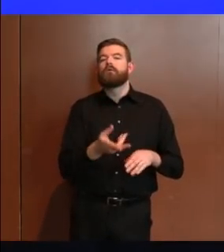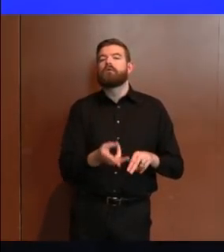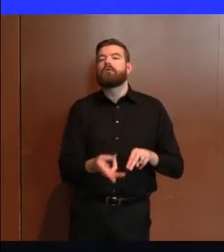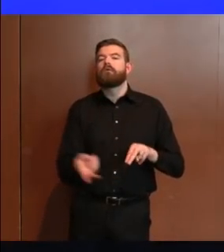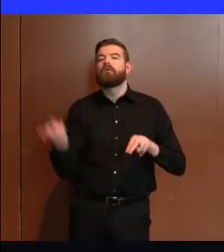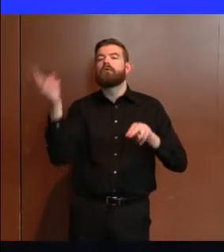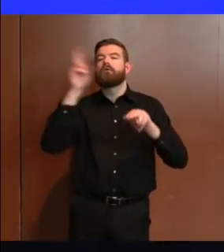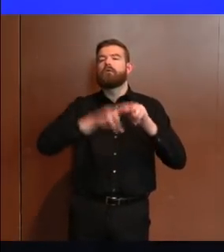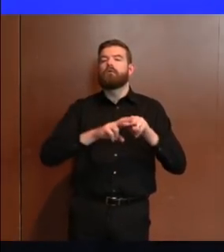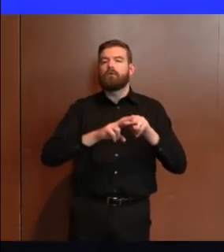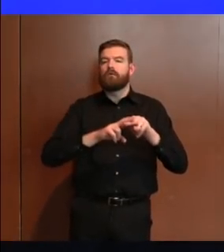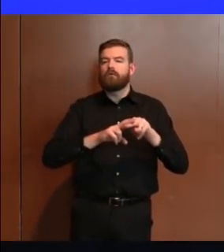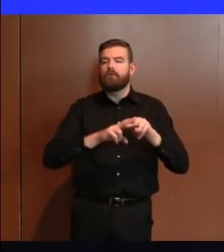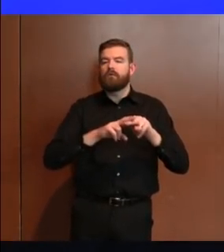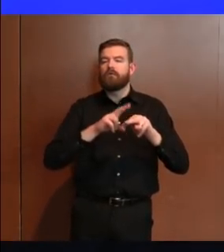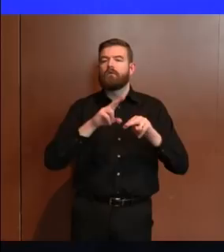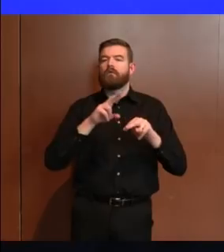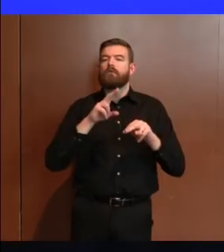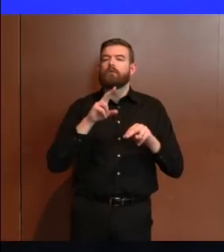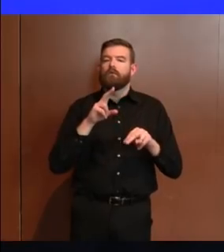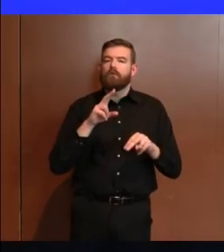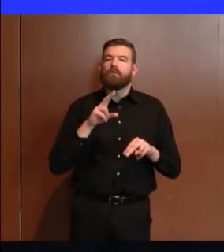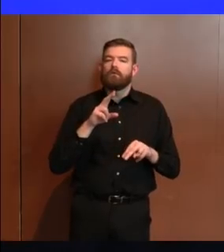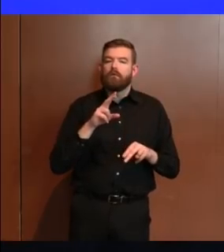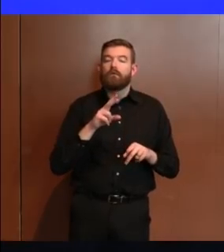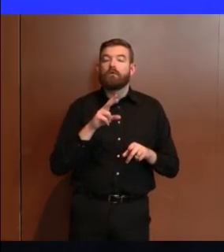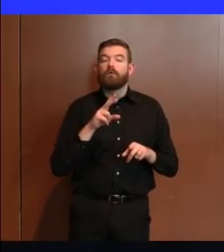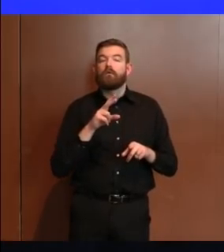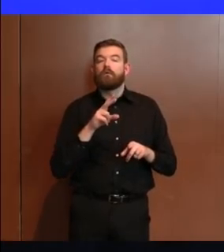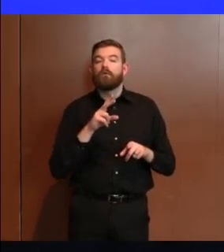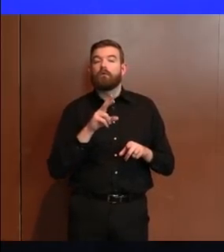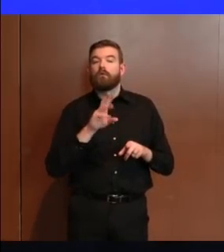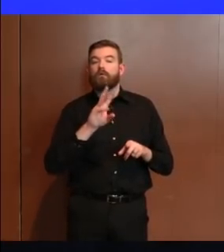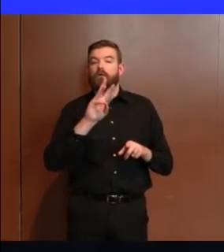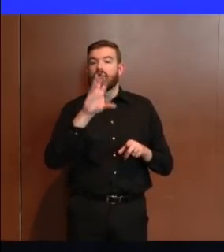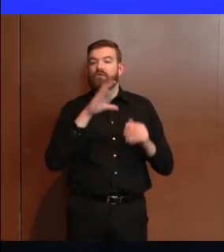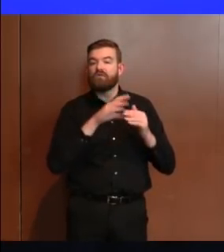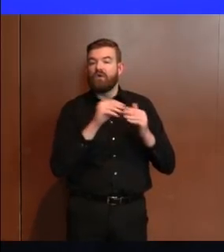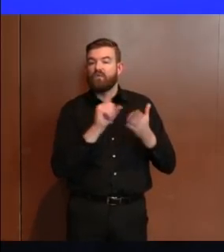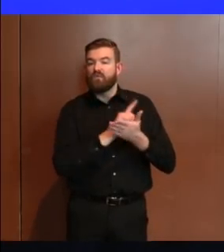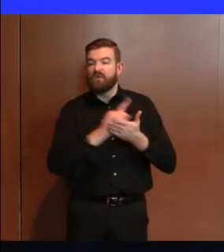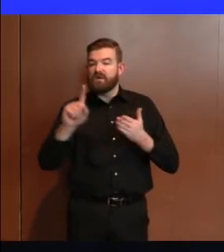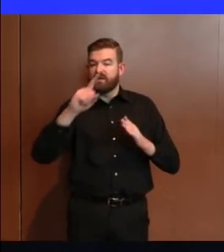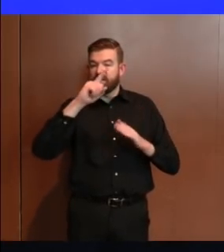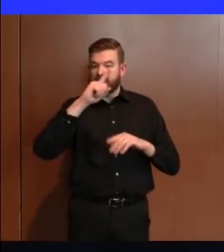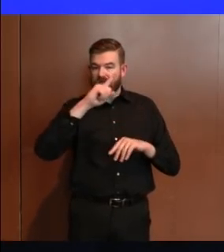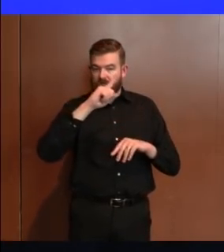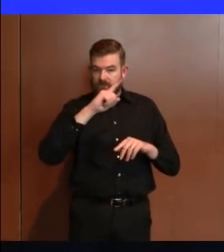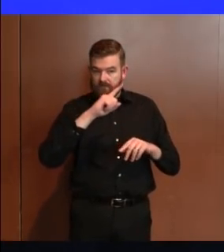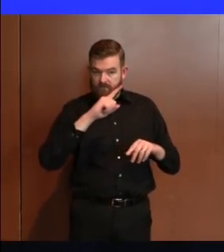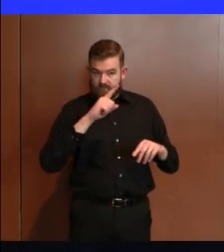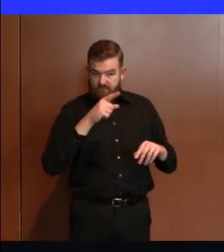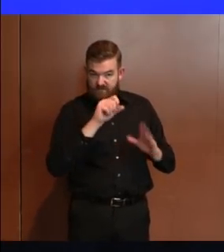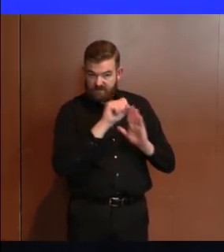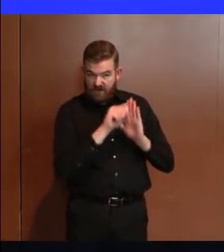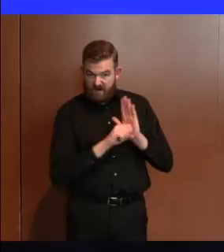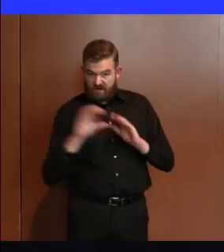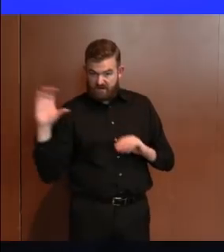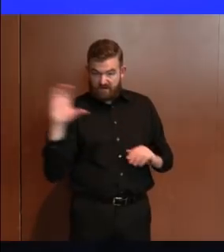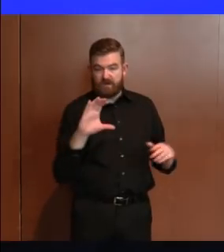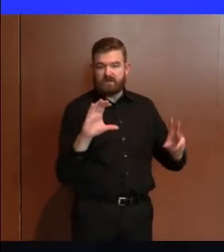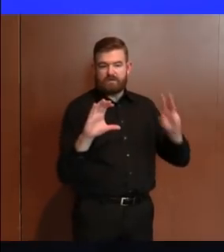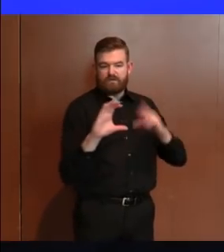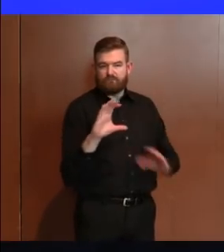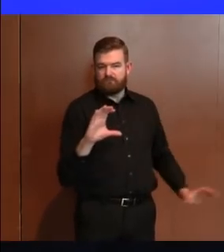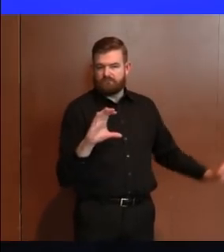$600 per week for four months on top of what state programs pay. And it will also open up benefits to those who are not traditionally